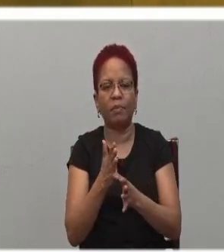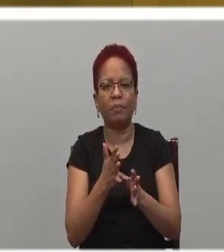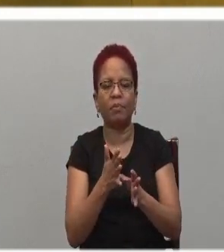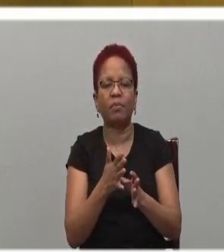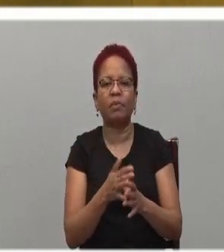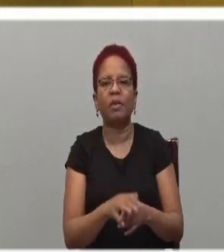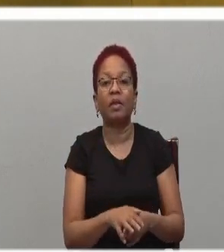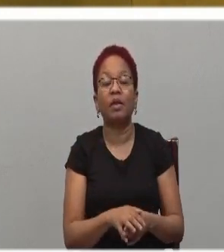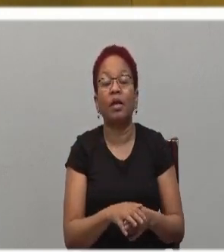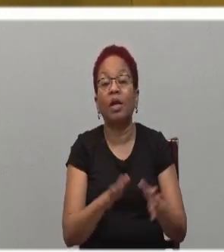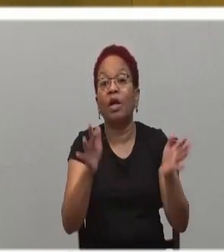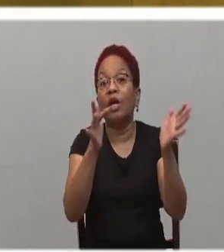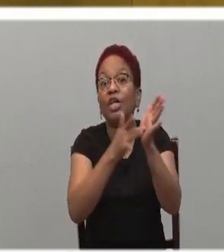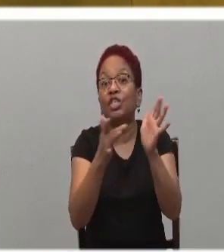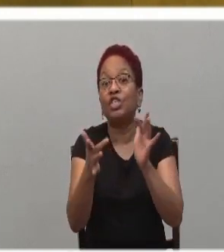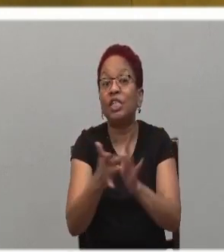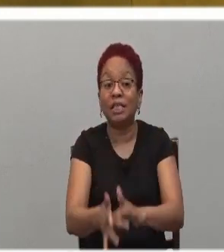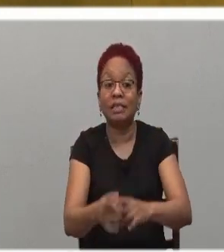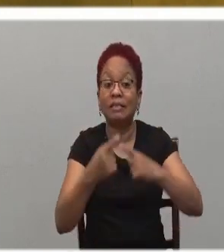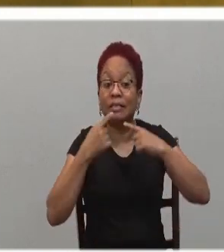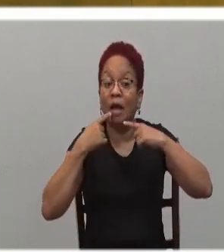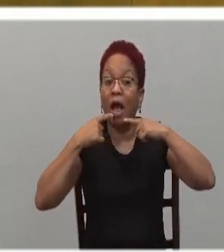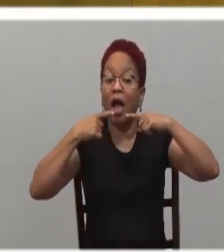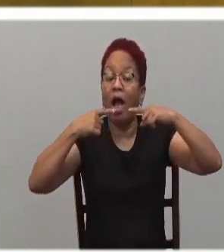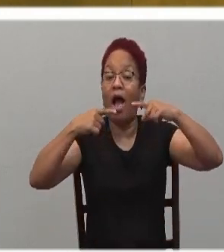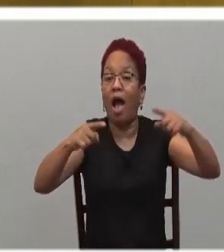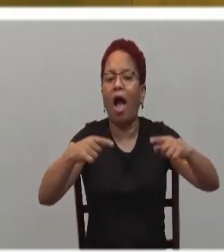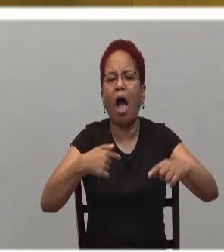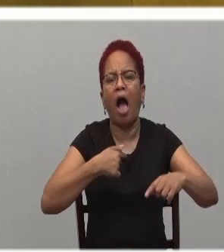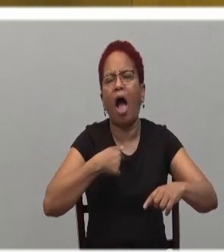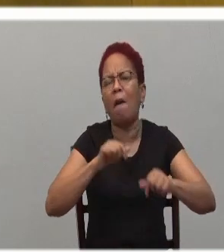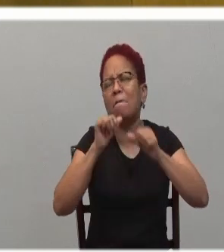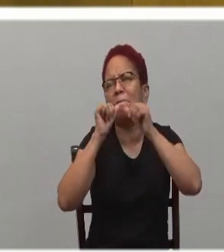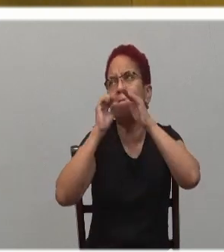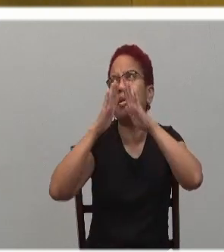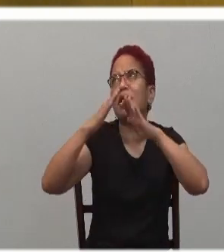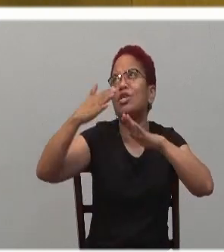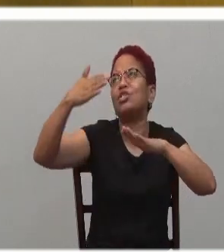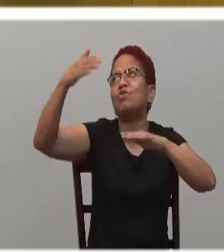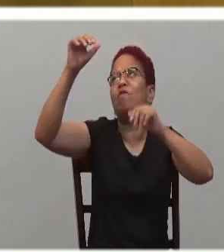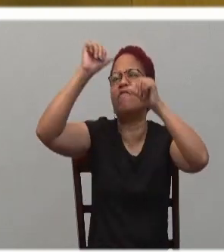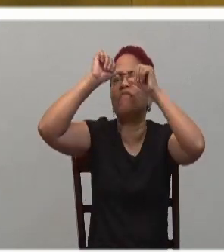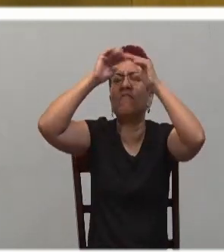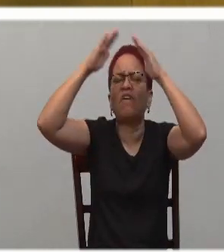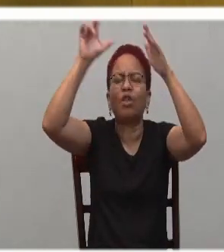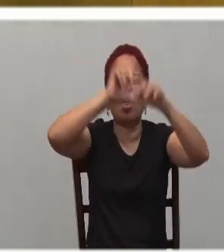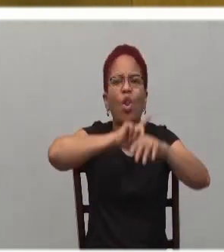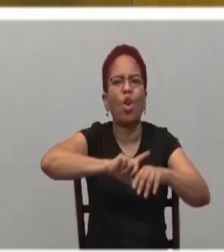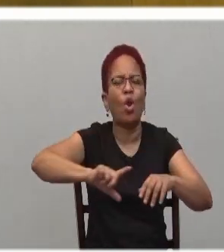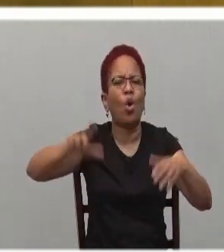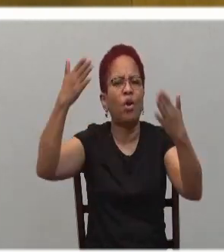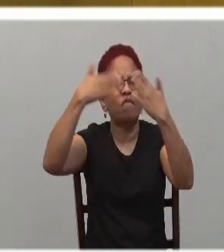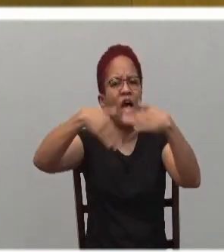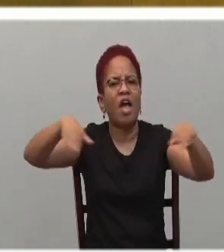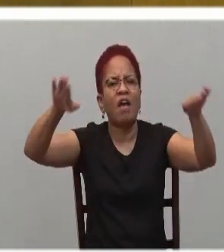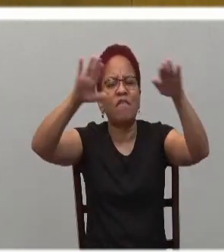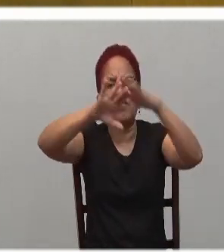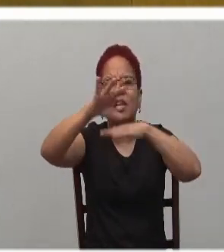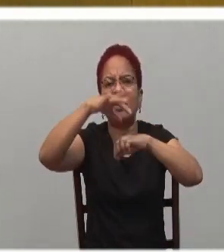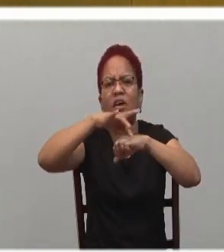Jesus exclaimed, I bless you, Father, Lord of heaven and of earth,